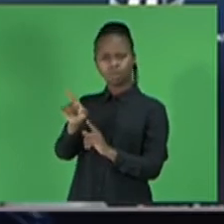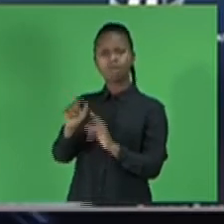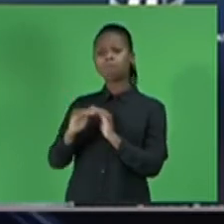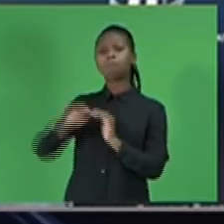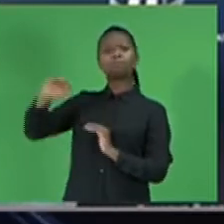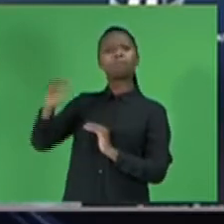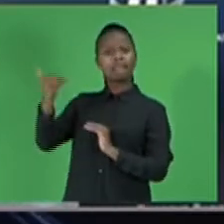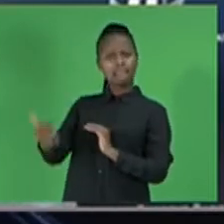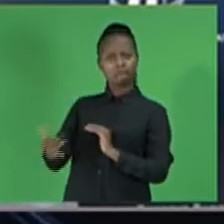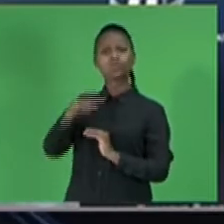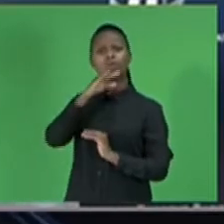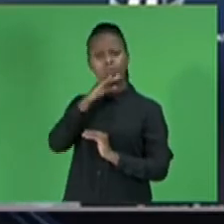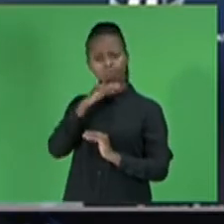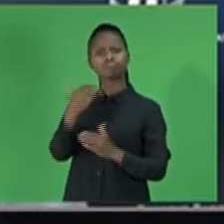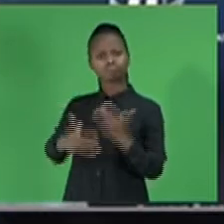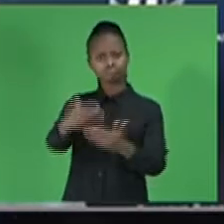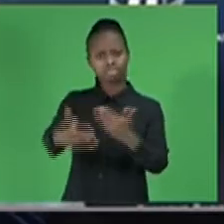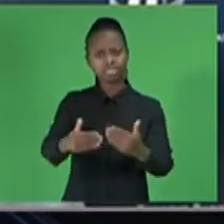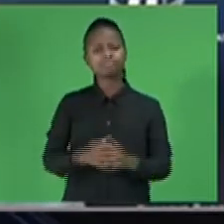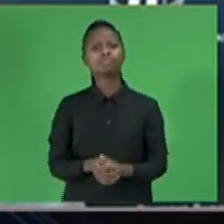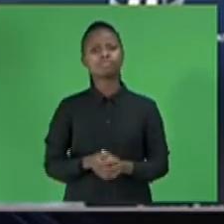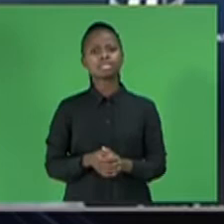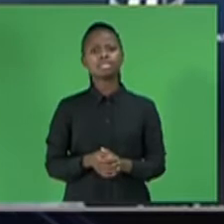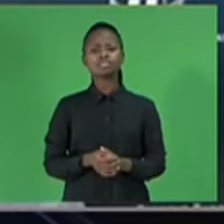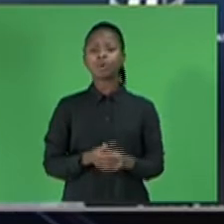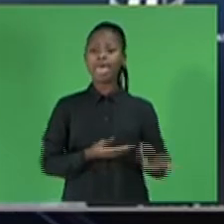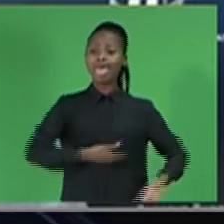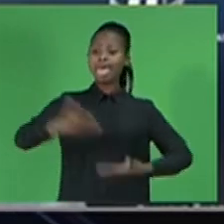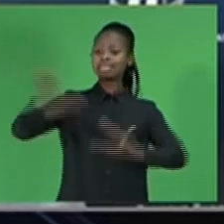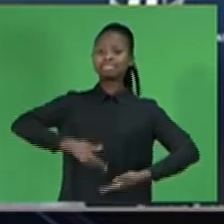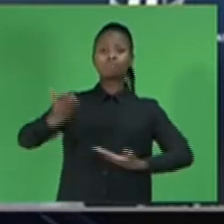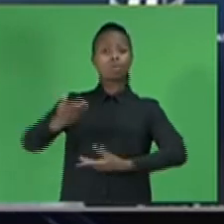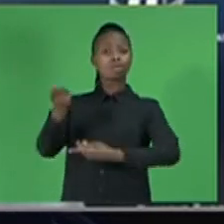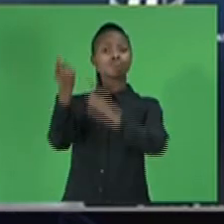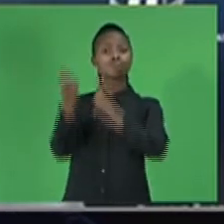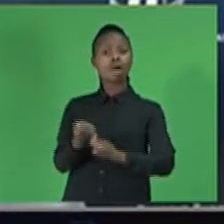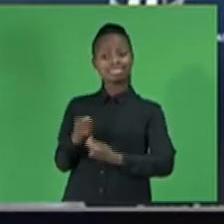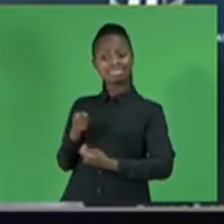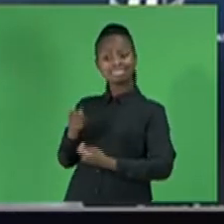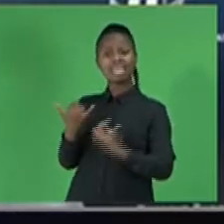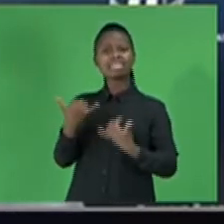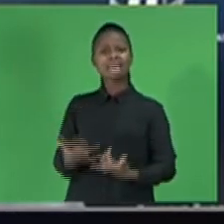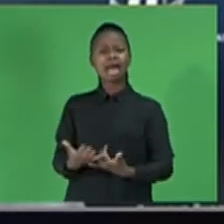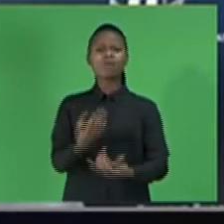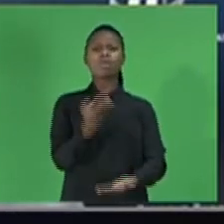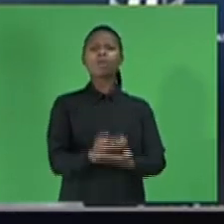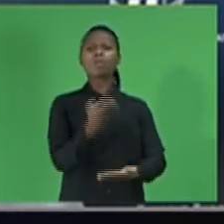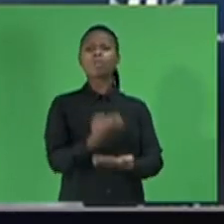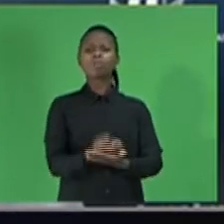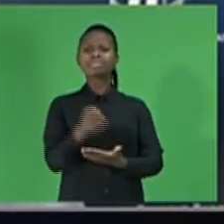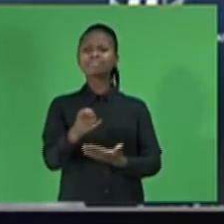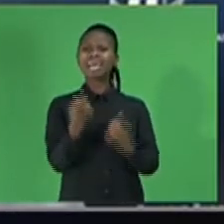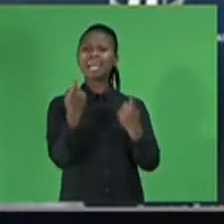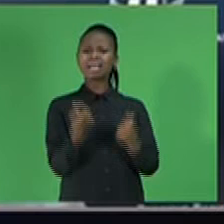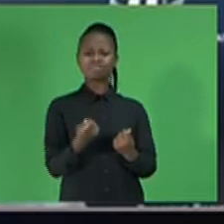global conditions and strong commodity export prices have strengthened the currency above its long-run equilibrium